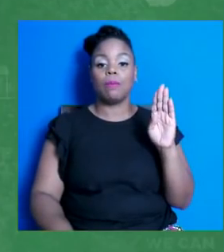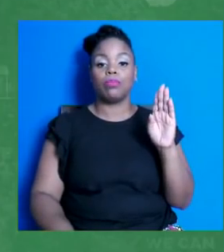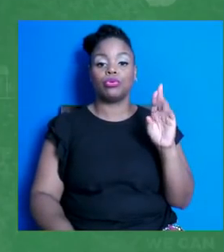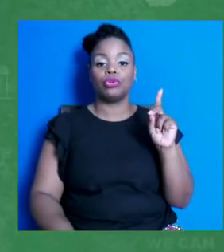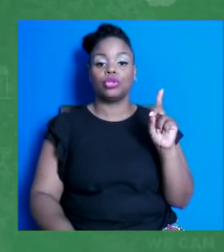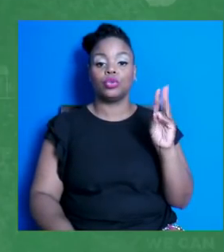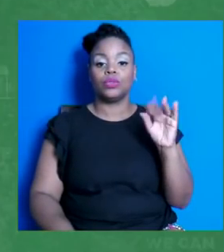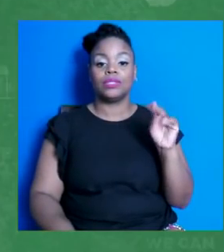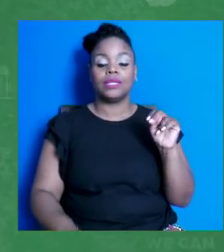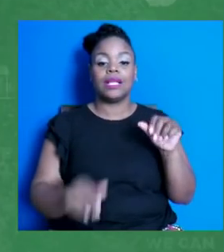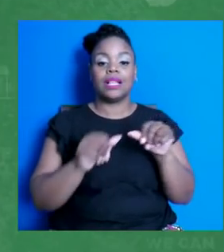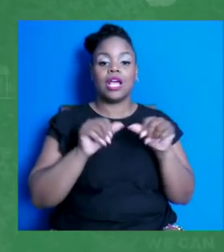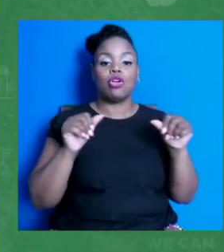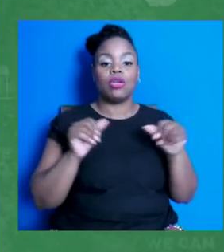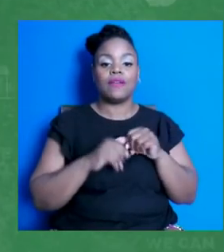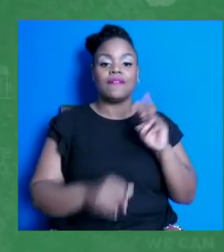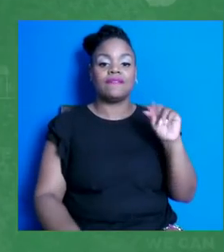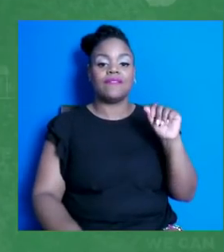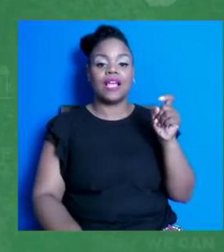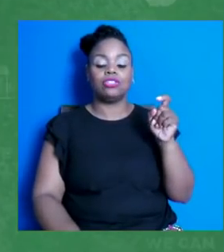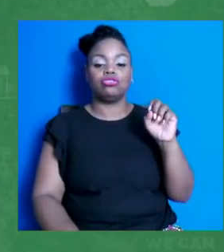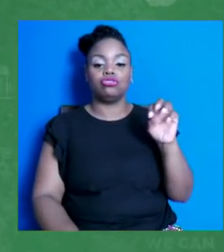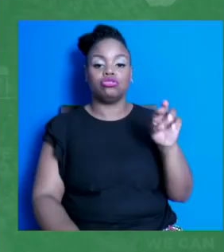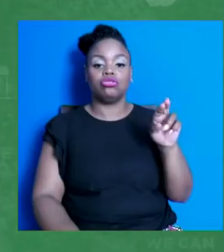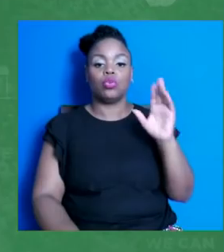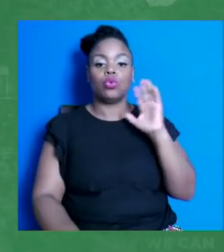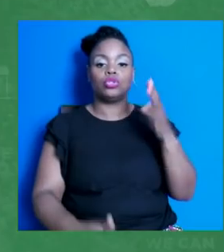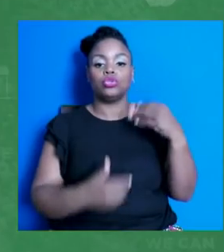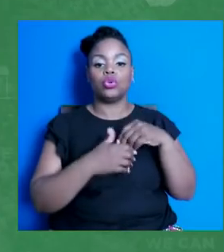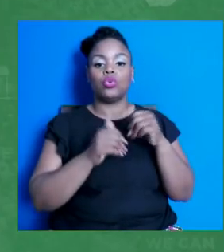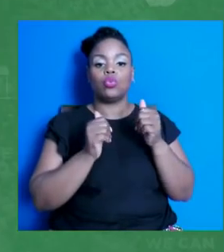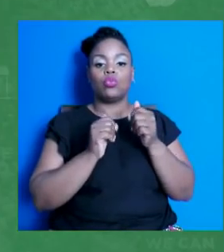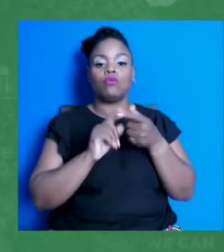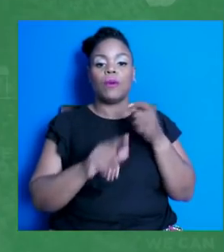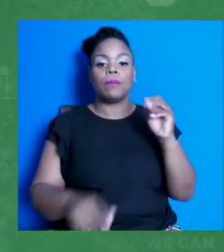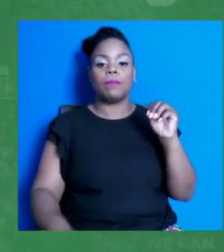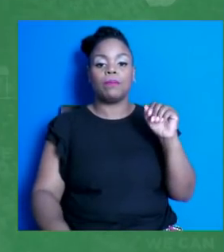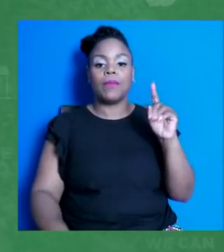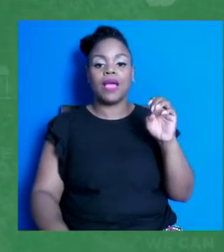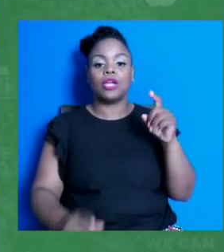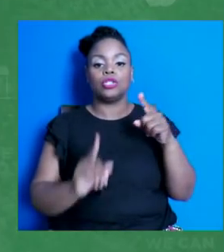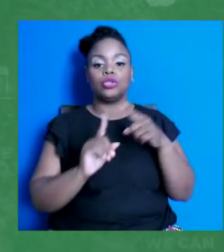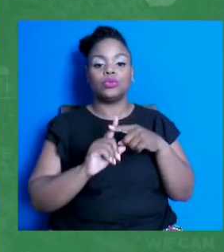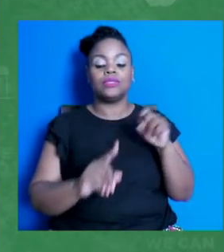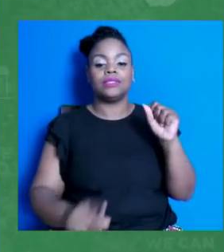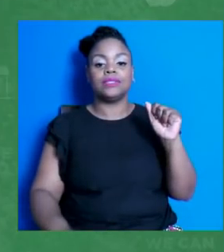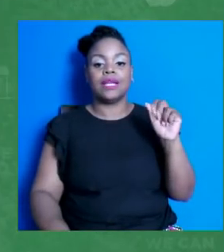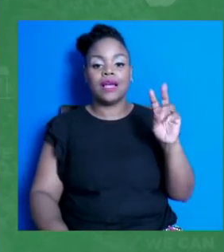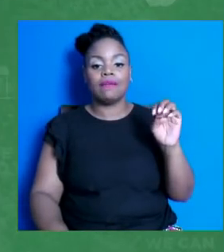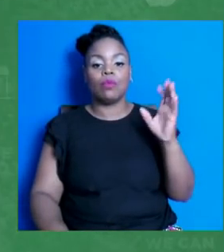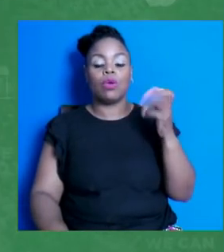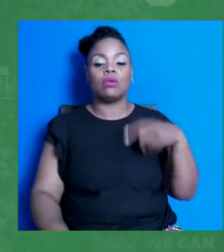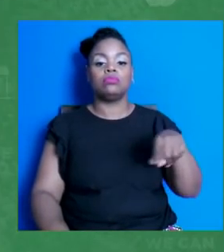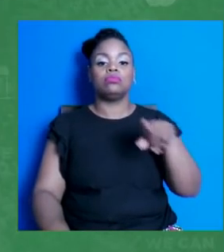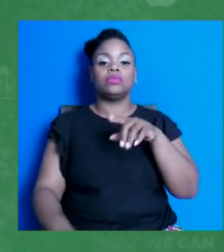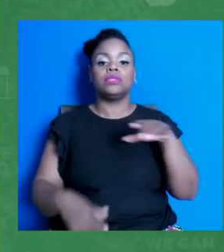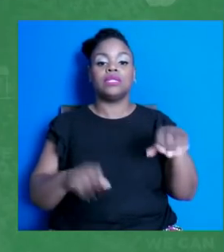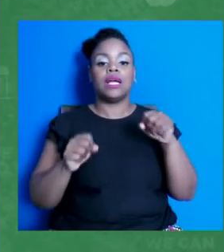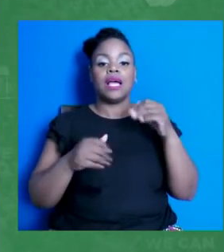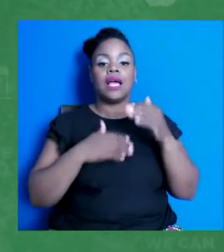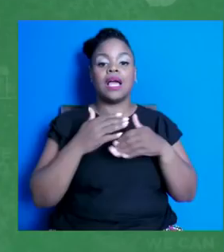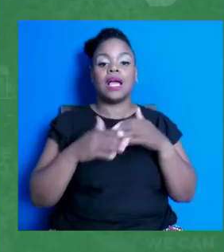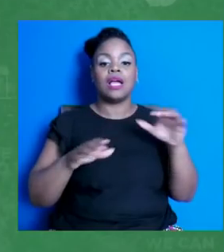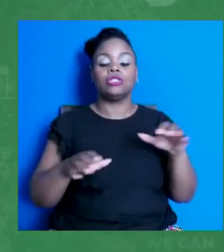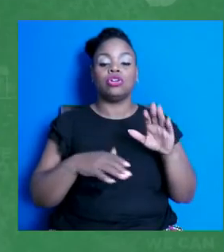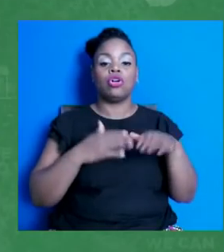Save. And as a reminder to everyone, we invite you to take action with us. All colleges and universities can